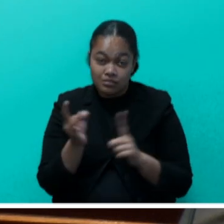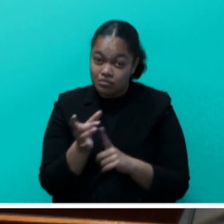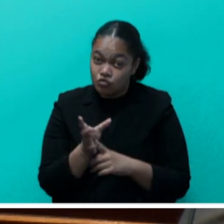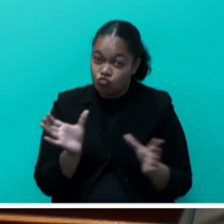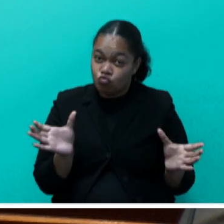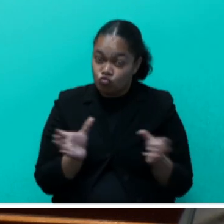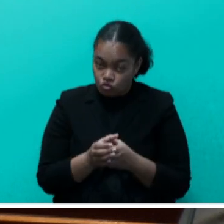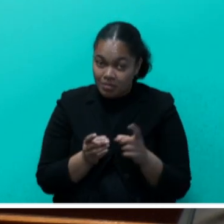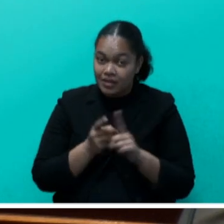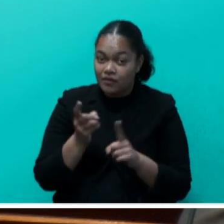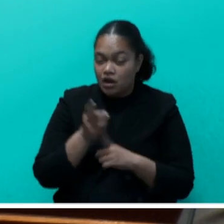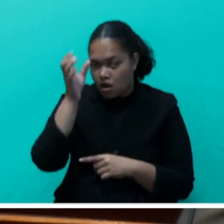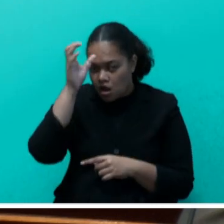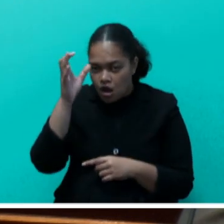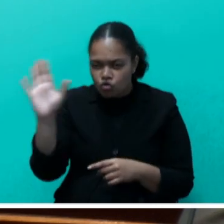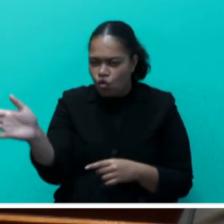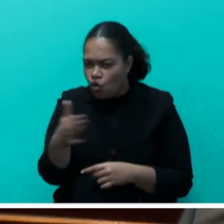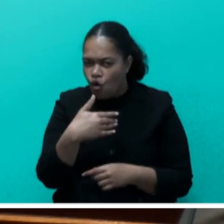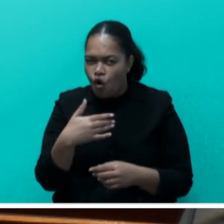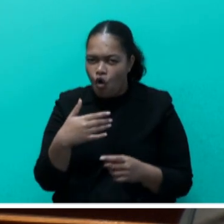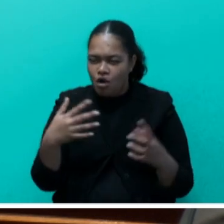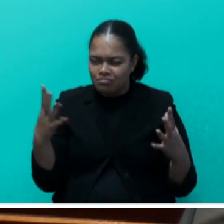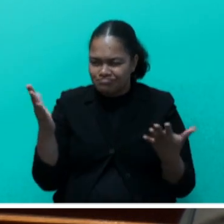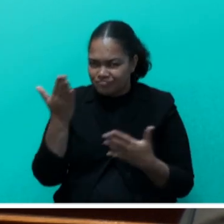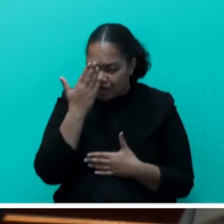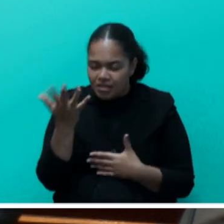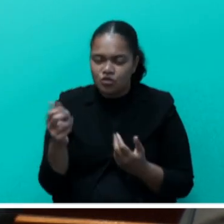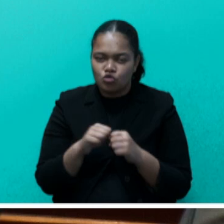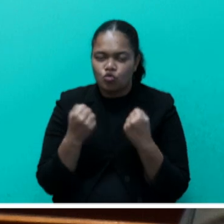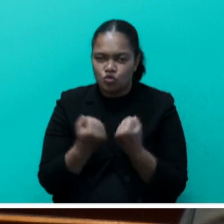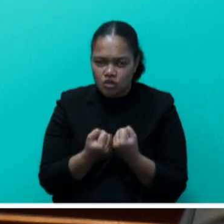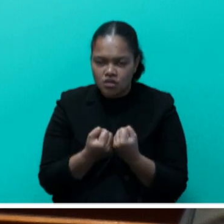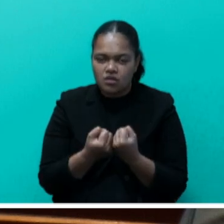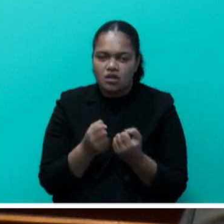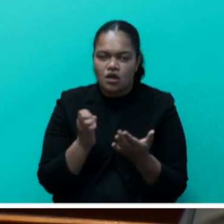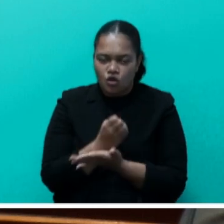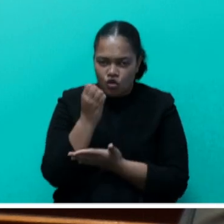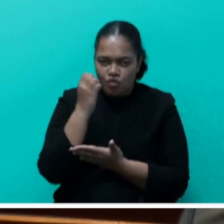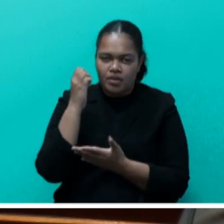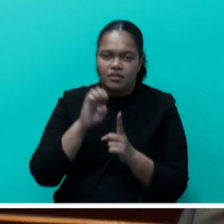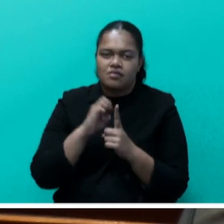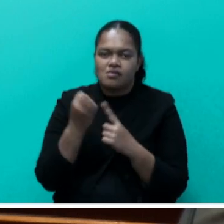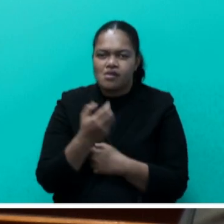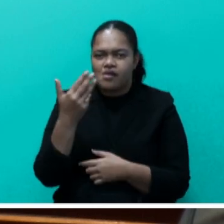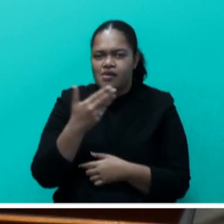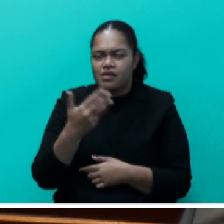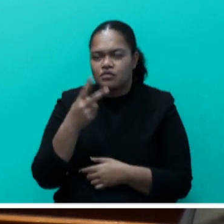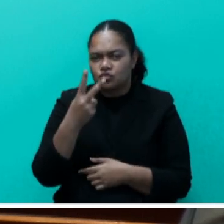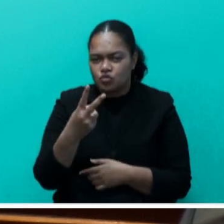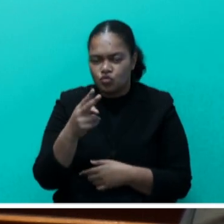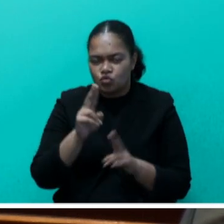developing countries facing specific social, economic, and environmental vulnerabilities at the 1992 United Nations